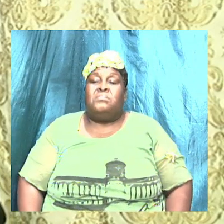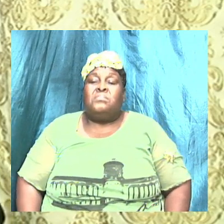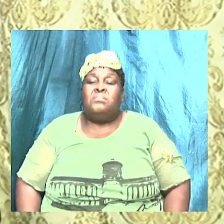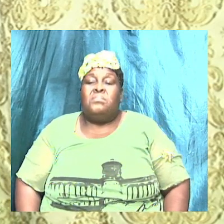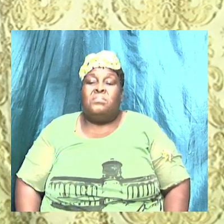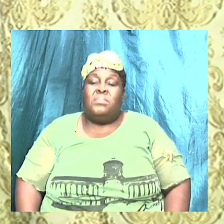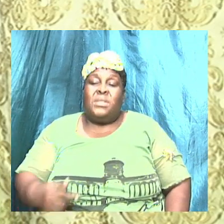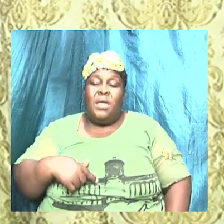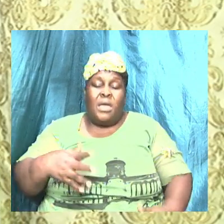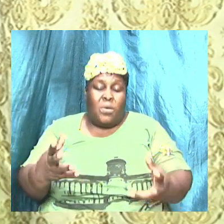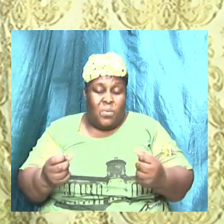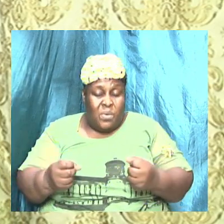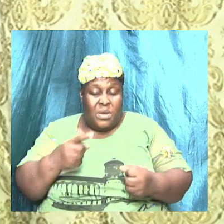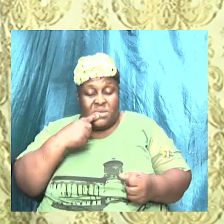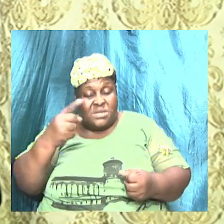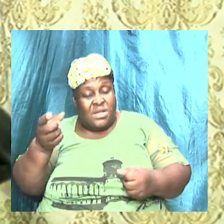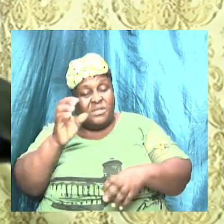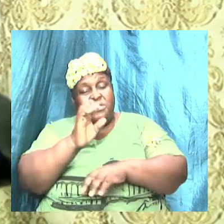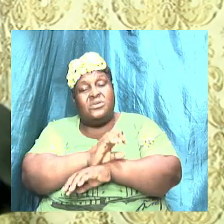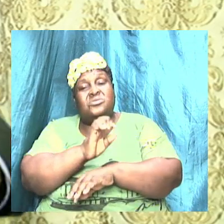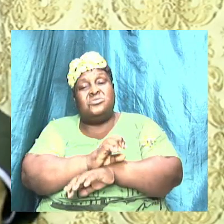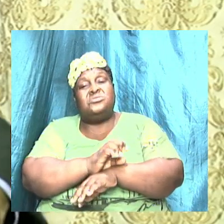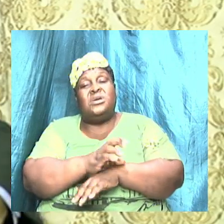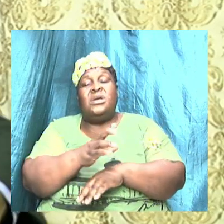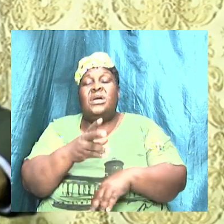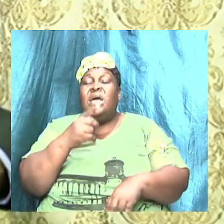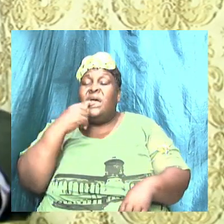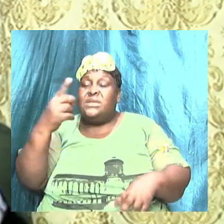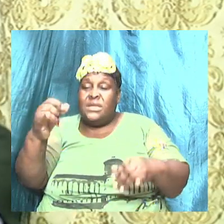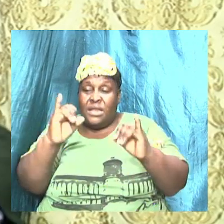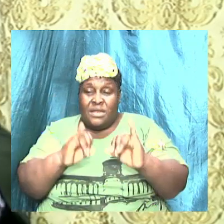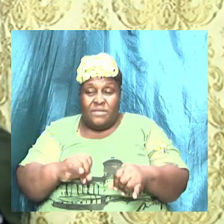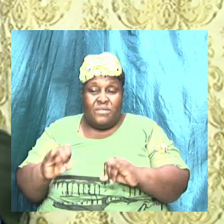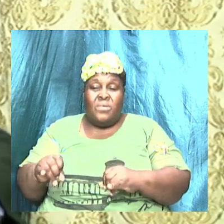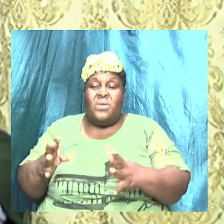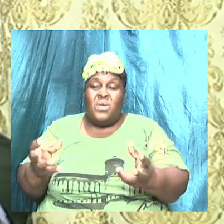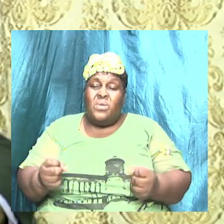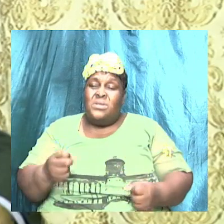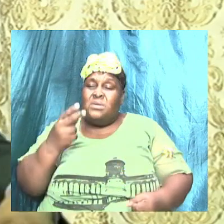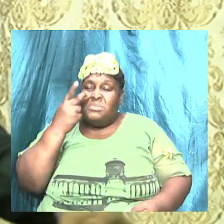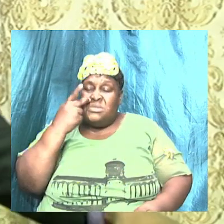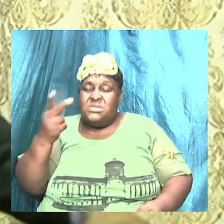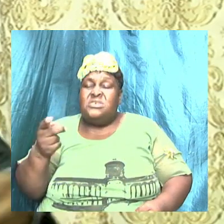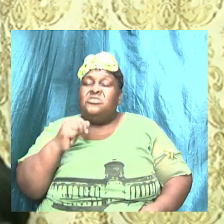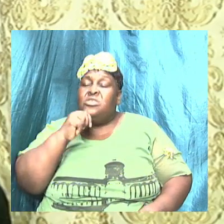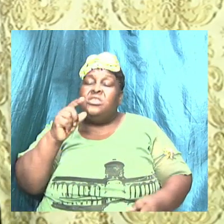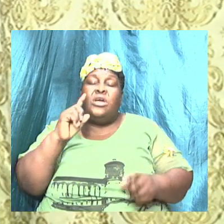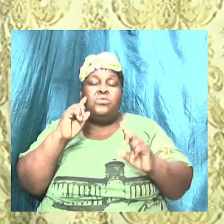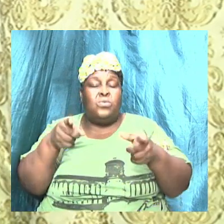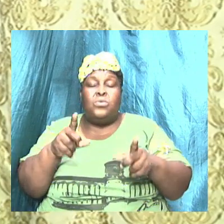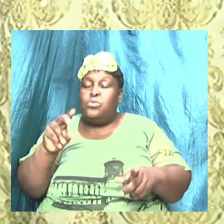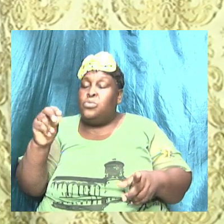I want to tell The church And tell Individuals That if you Want to be seen You're not Going to go Nowhere